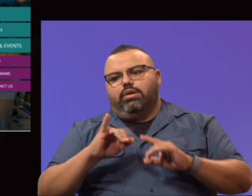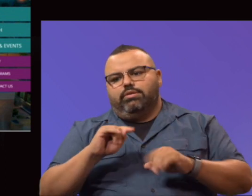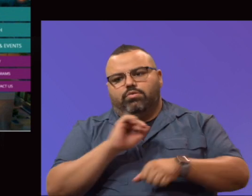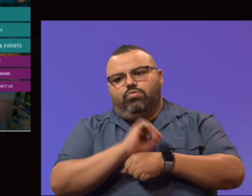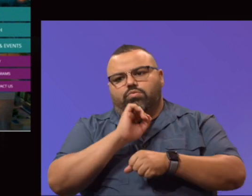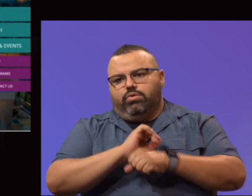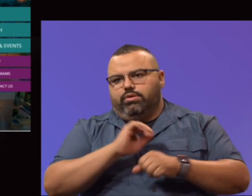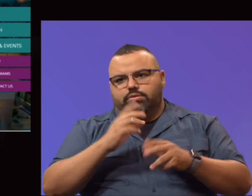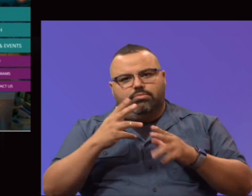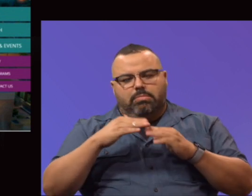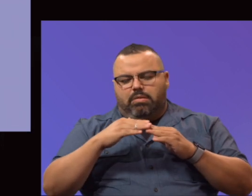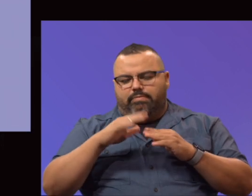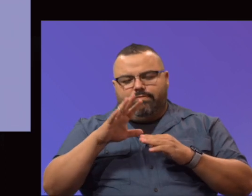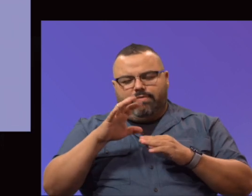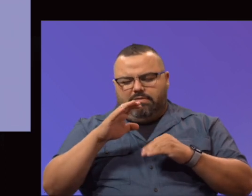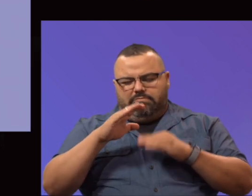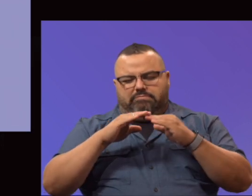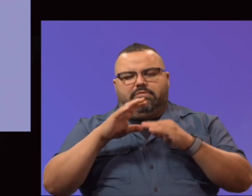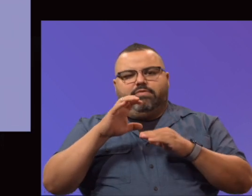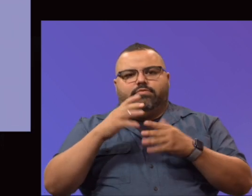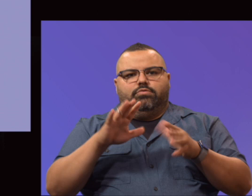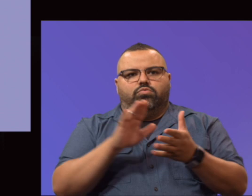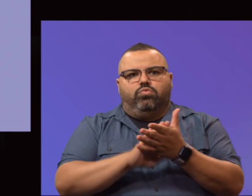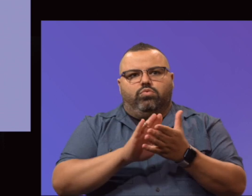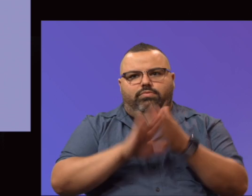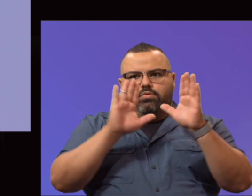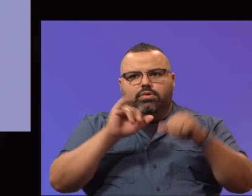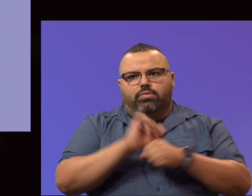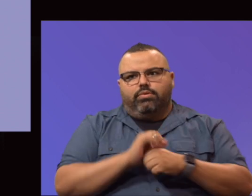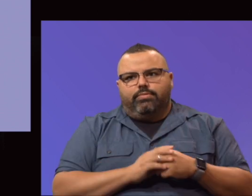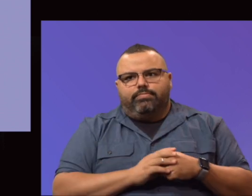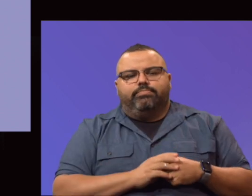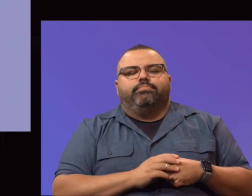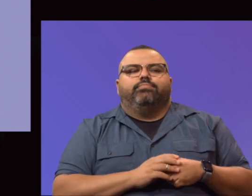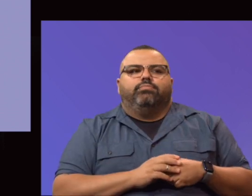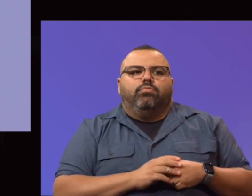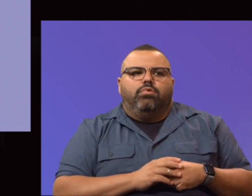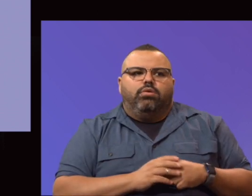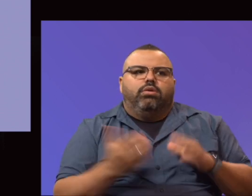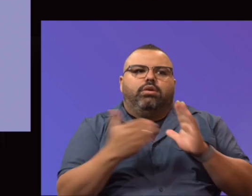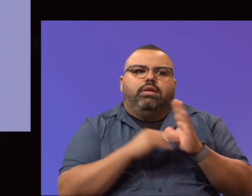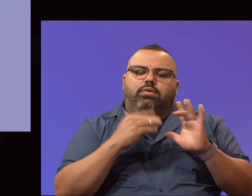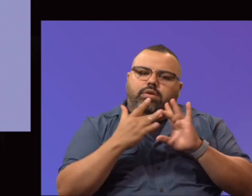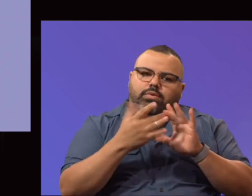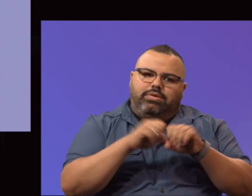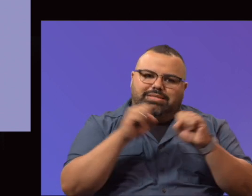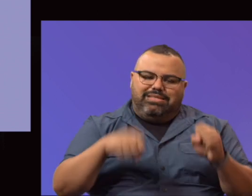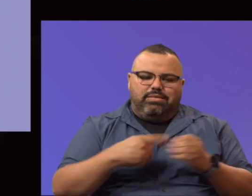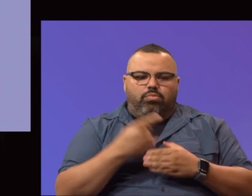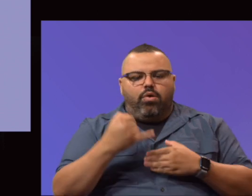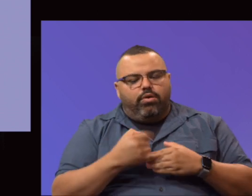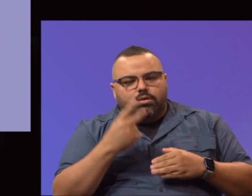that have been completed. So, kudos for the great work on that. Again, our network system projects. You can see that